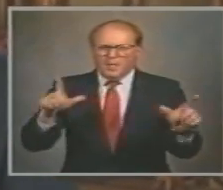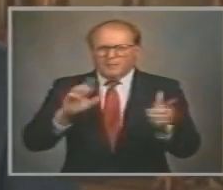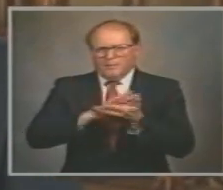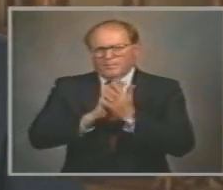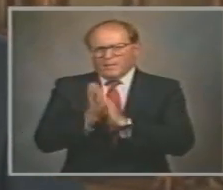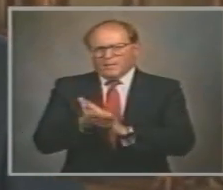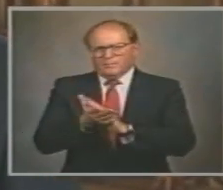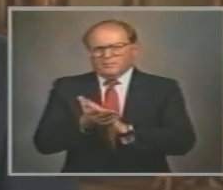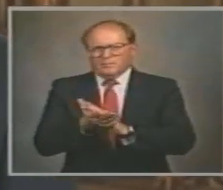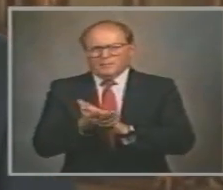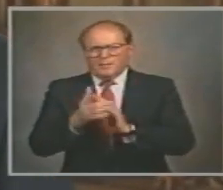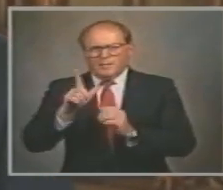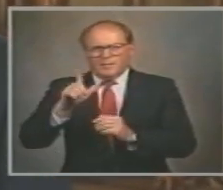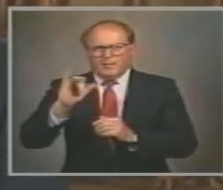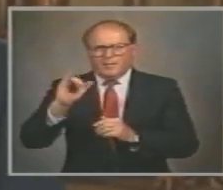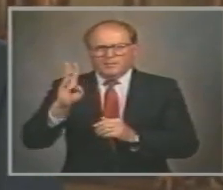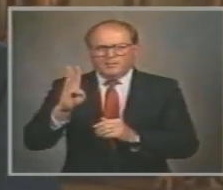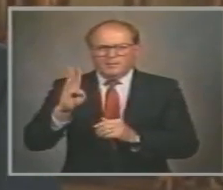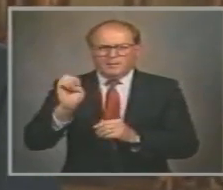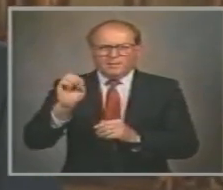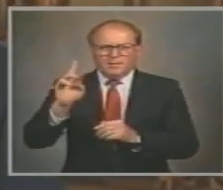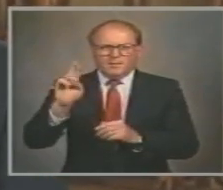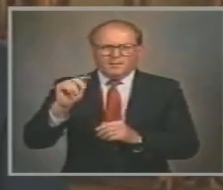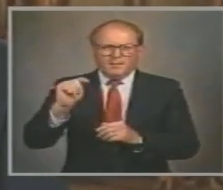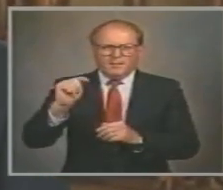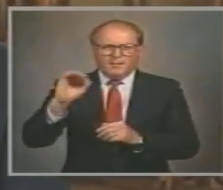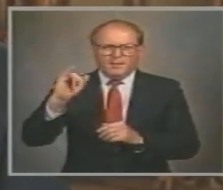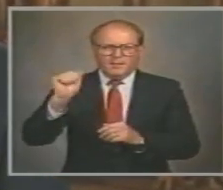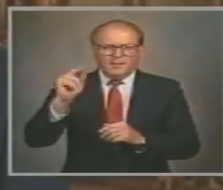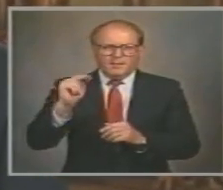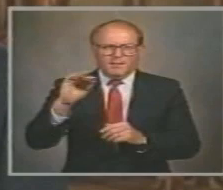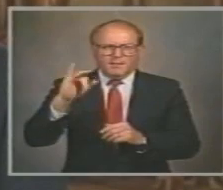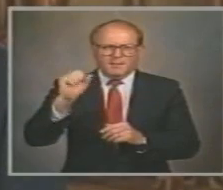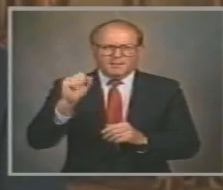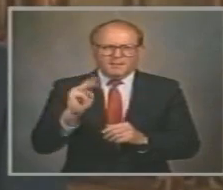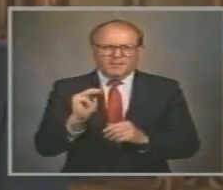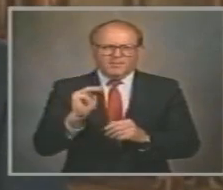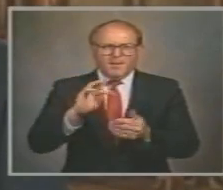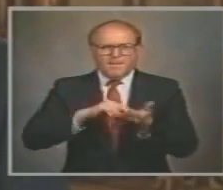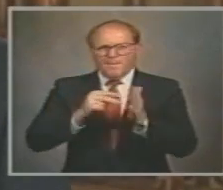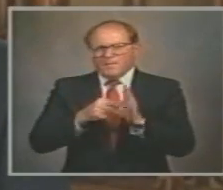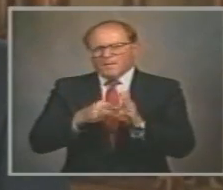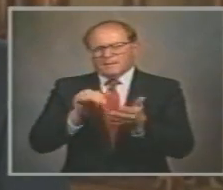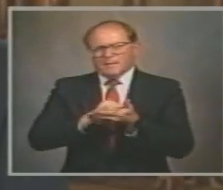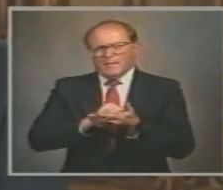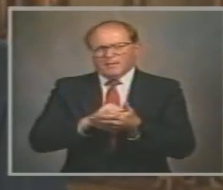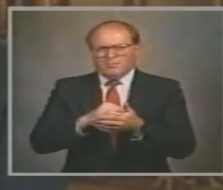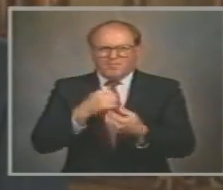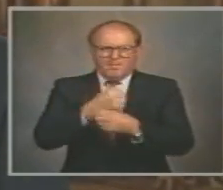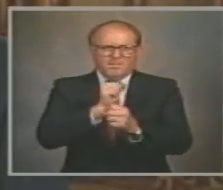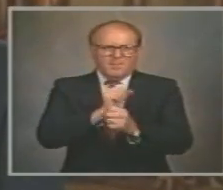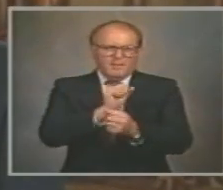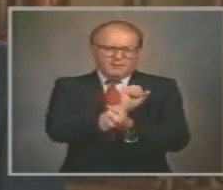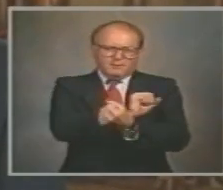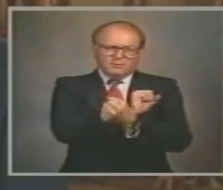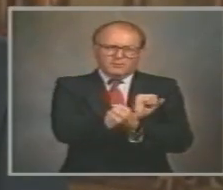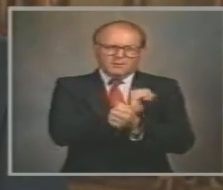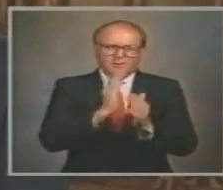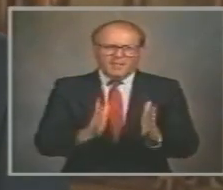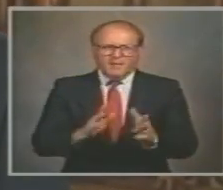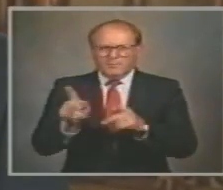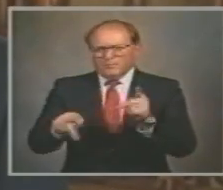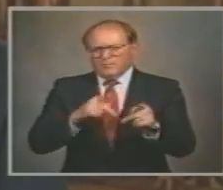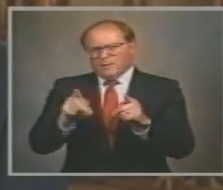becomes libertinism. It's a dictatorship of permissiveness which enslaves its citizens, a dictatorship